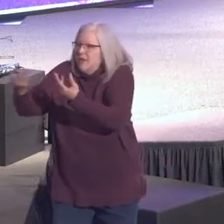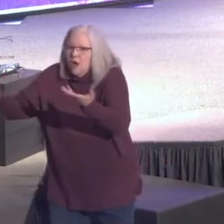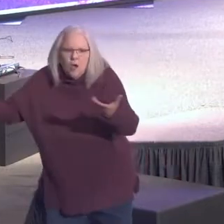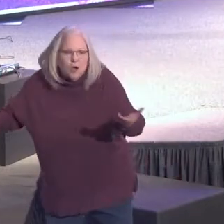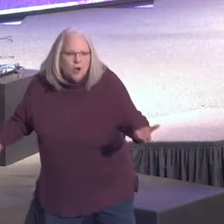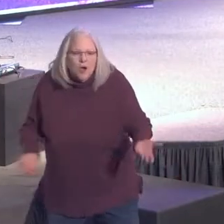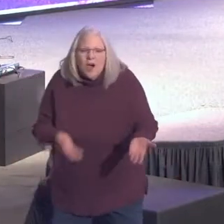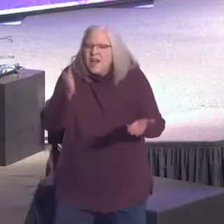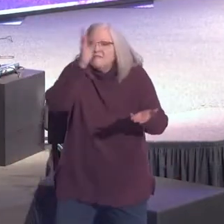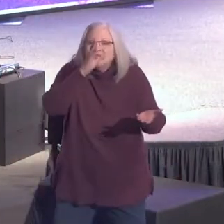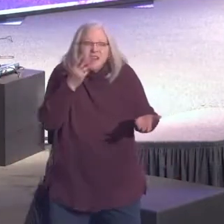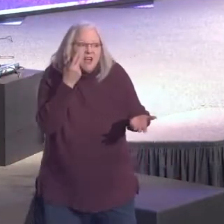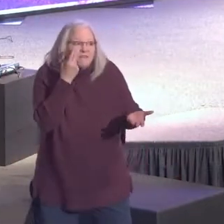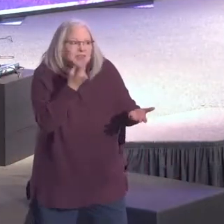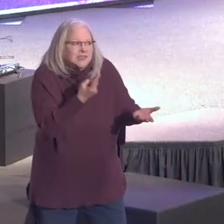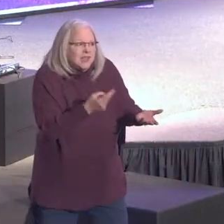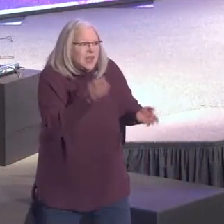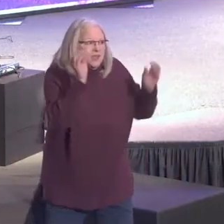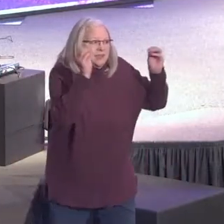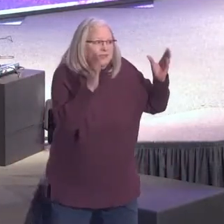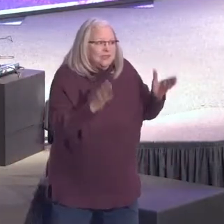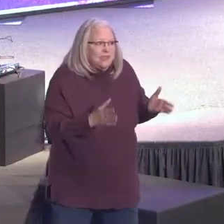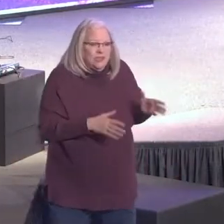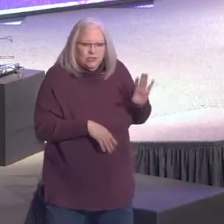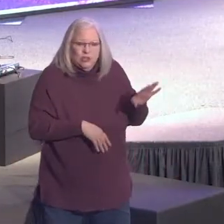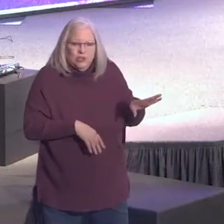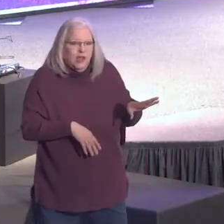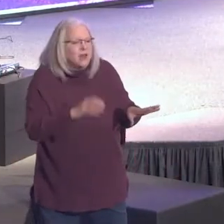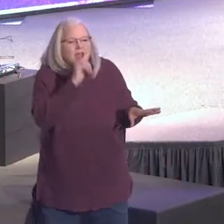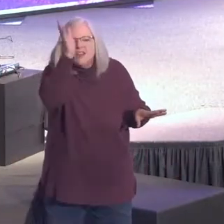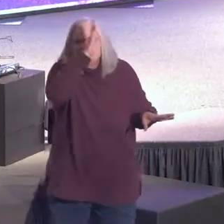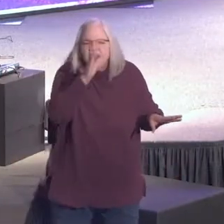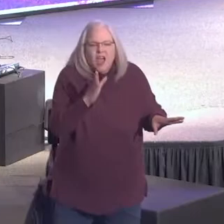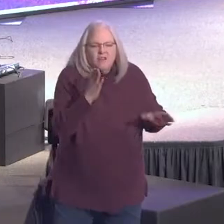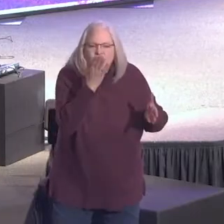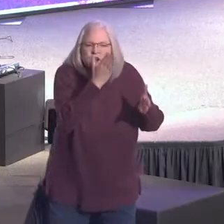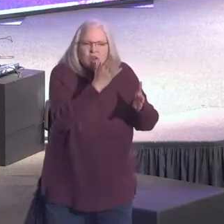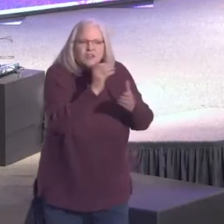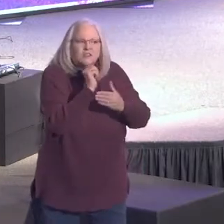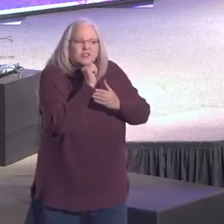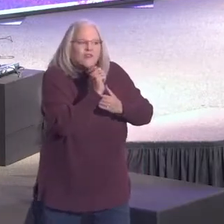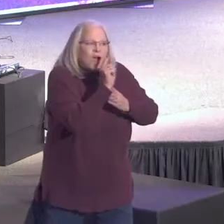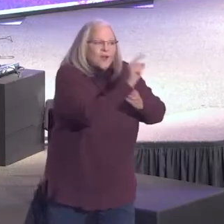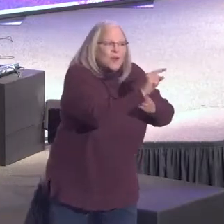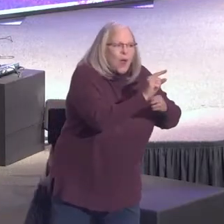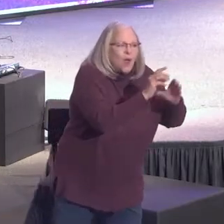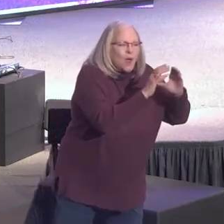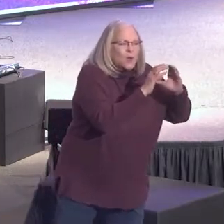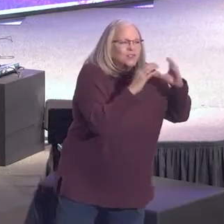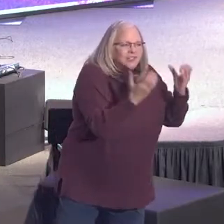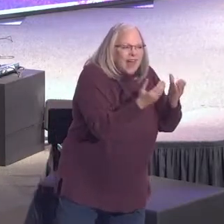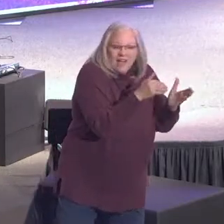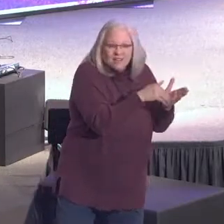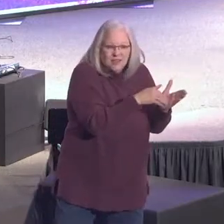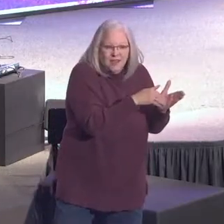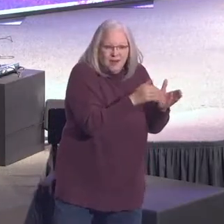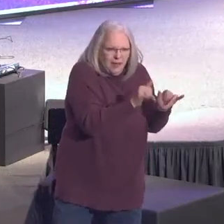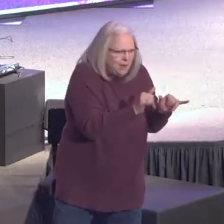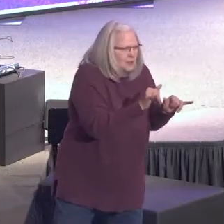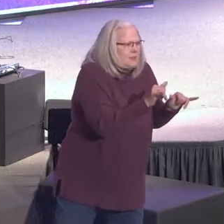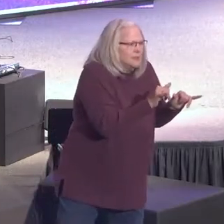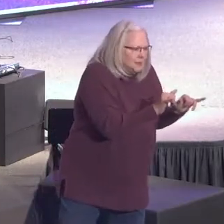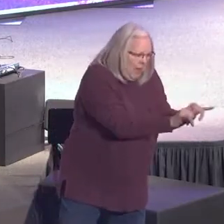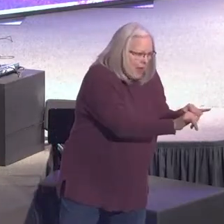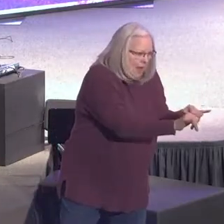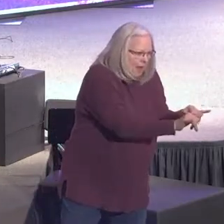but I never skipped school again after that because I didn't want to be standing before Mr. Reese. To be honest with you, I did not want to let him